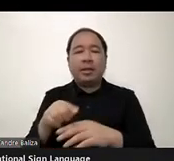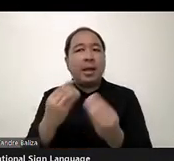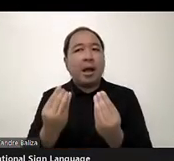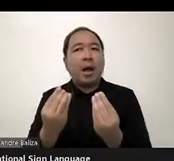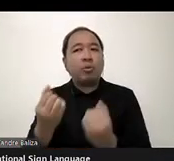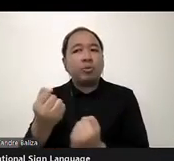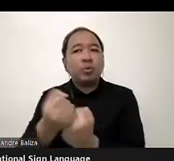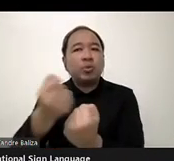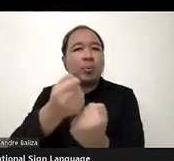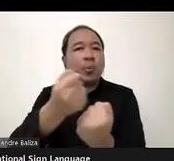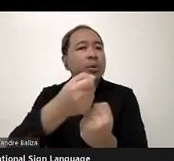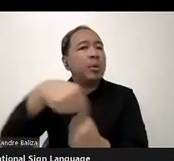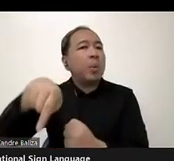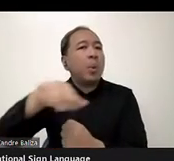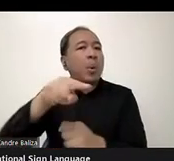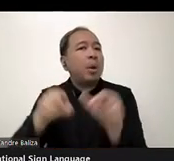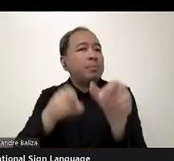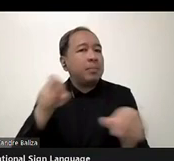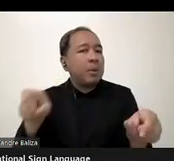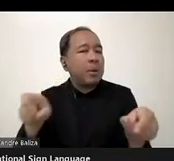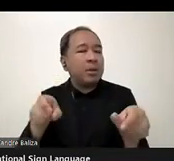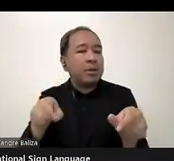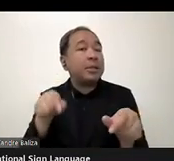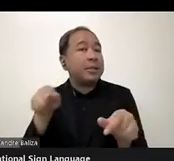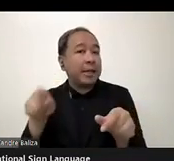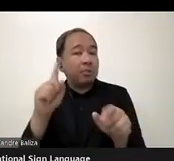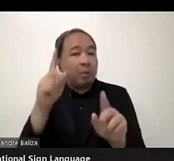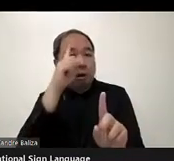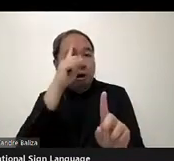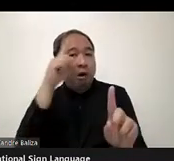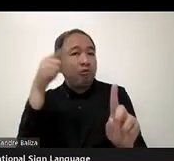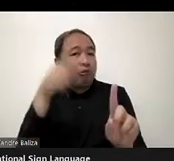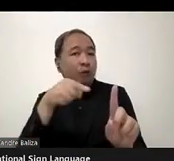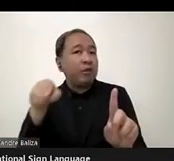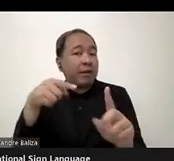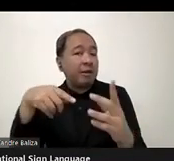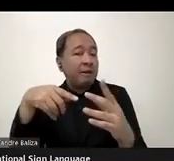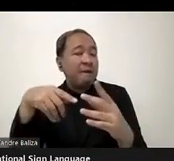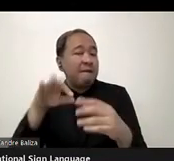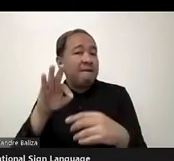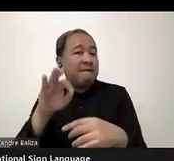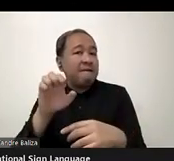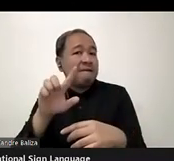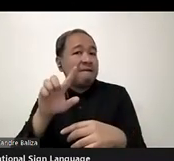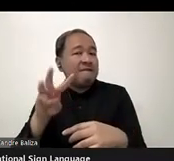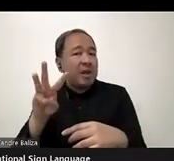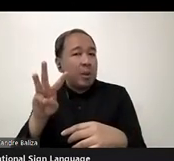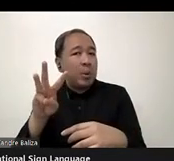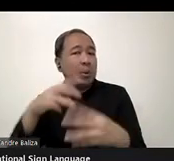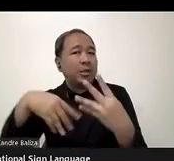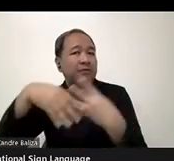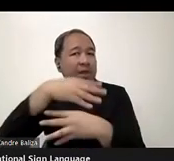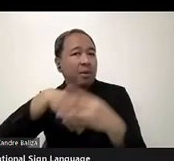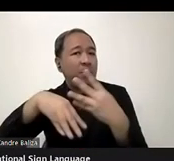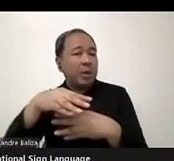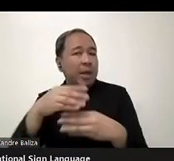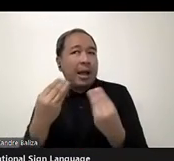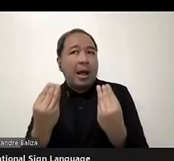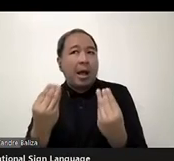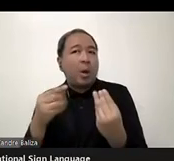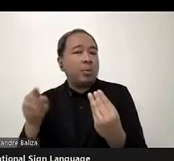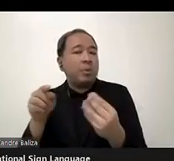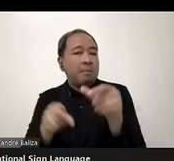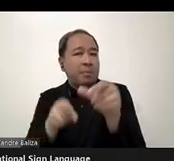to really, the idea behind the fellowship is to have people with disabilities be able to really